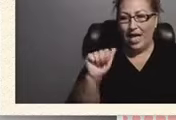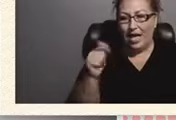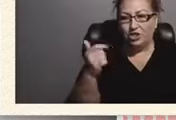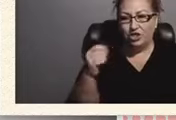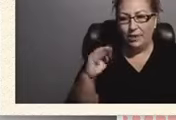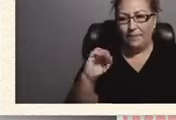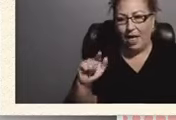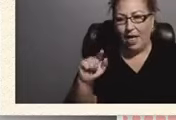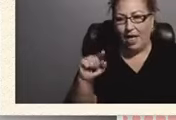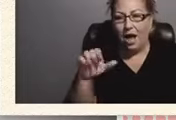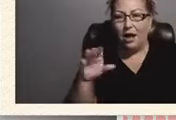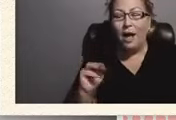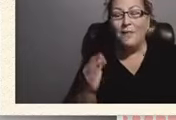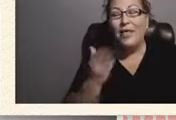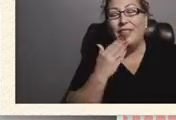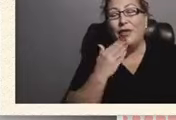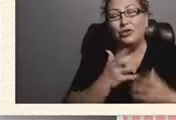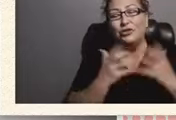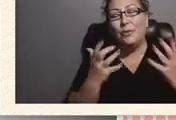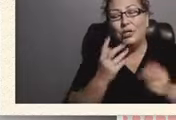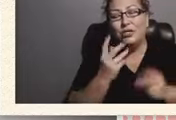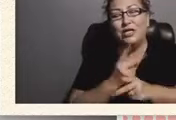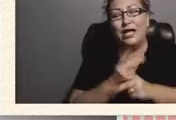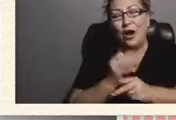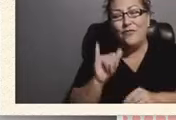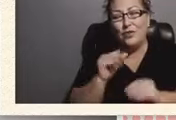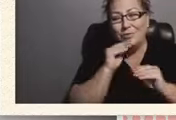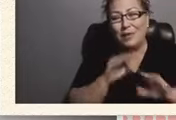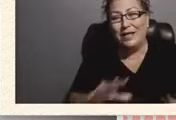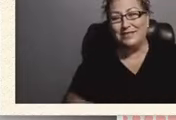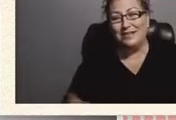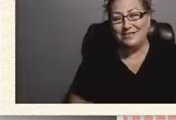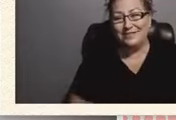you so much take care of those blessings bye